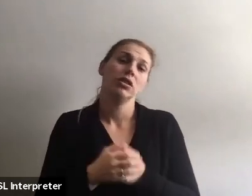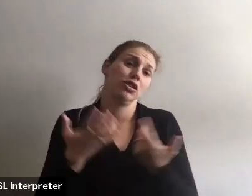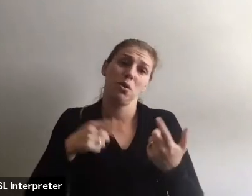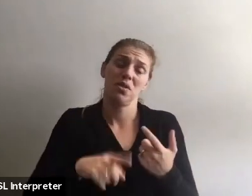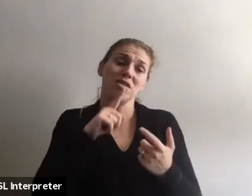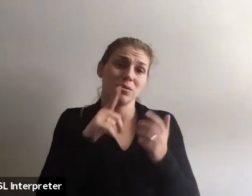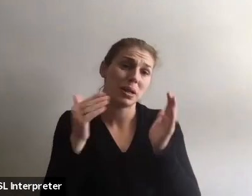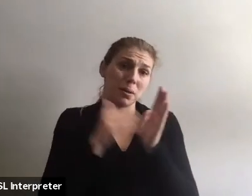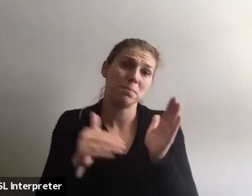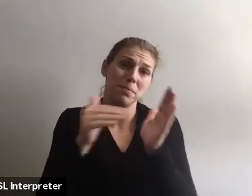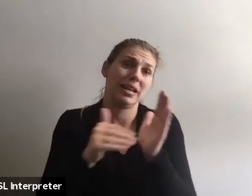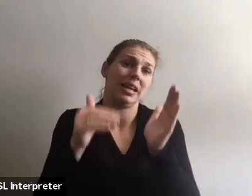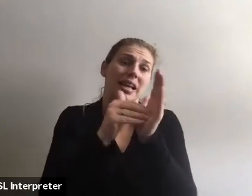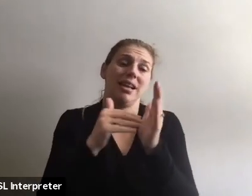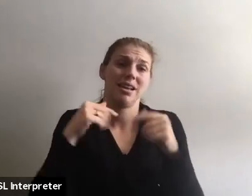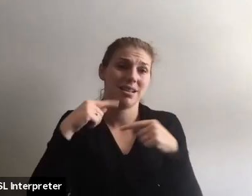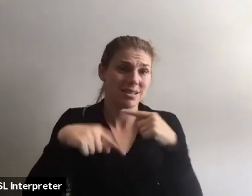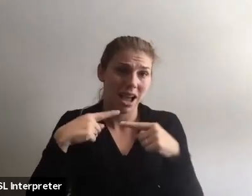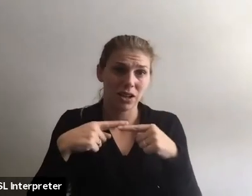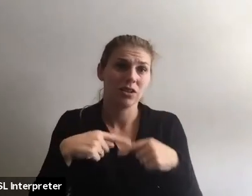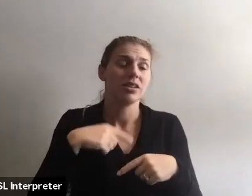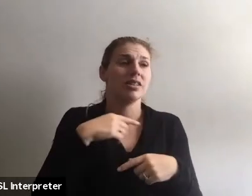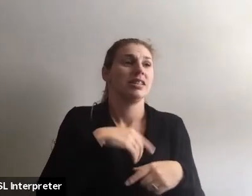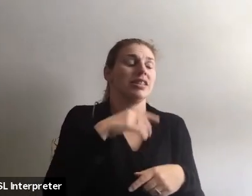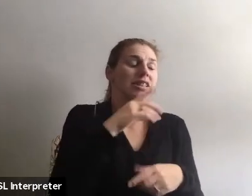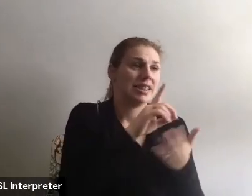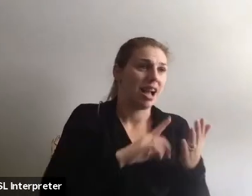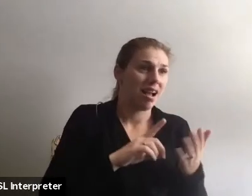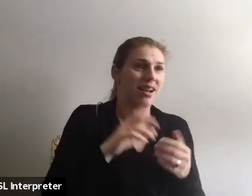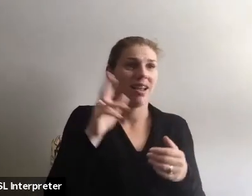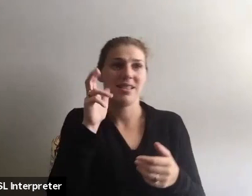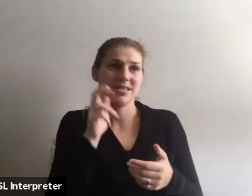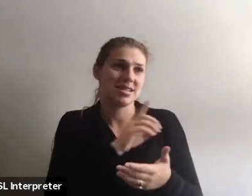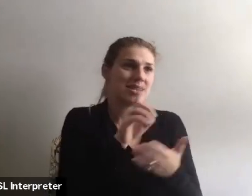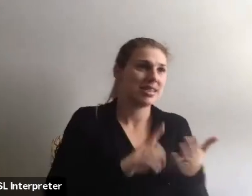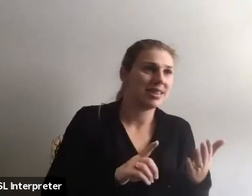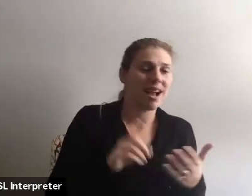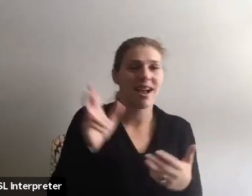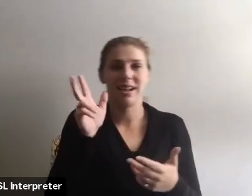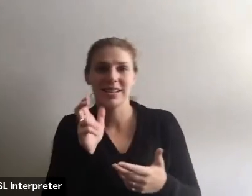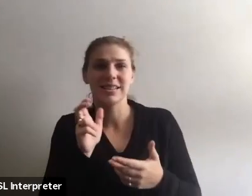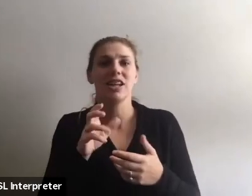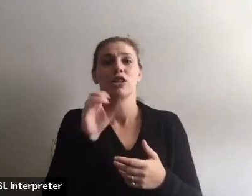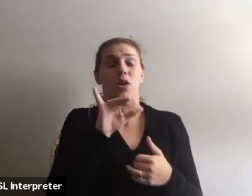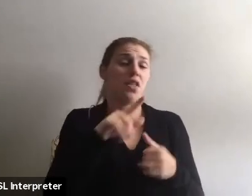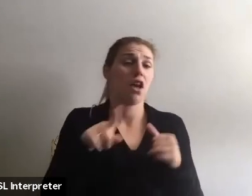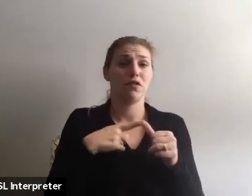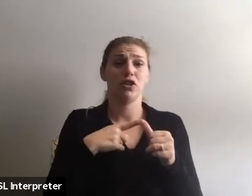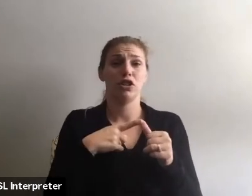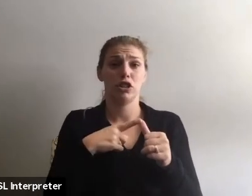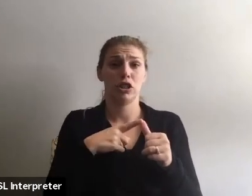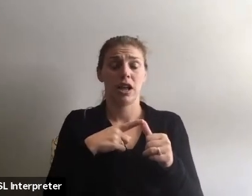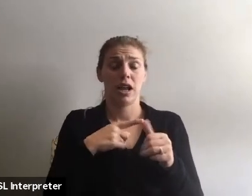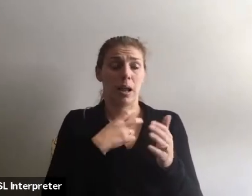a repeating cycle. It's design, listen, design, listen, right. And that, that first version of an